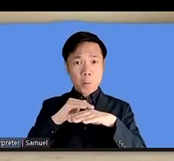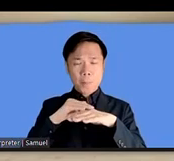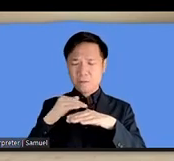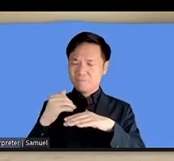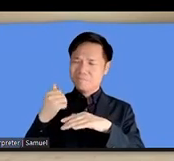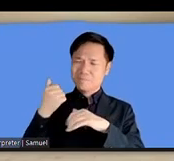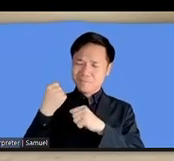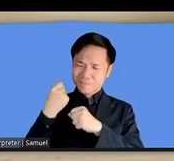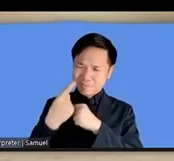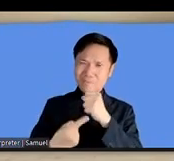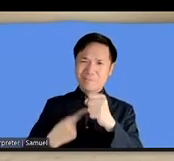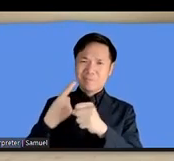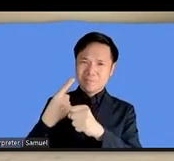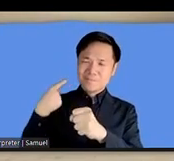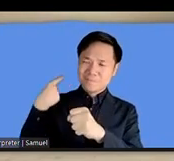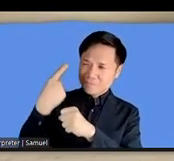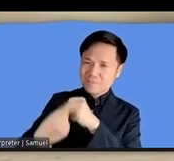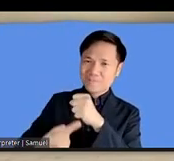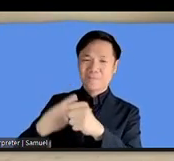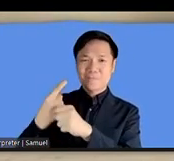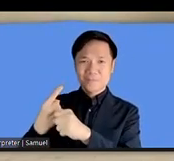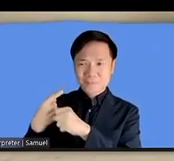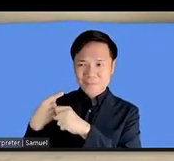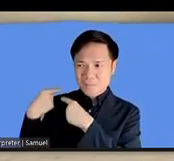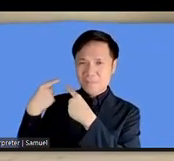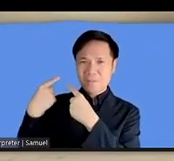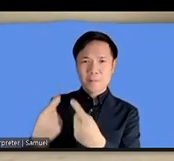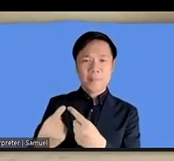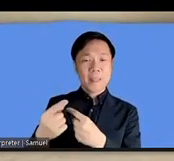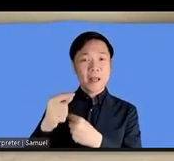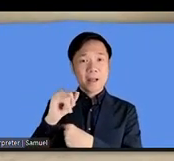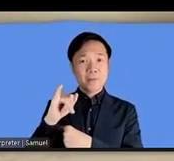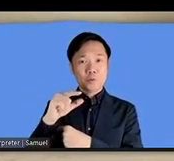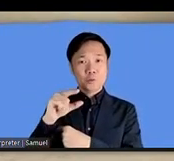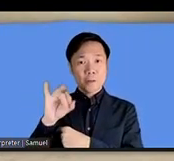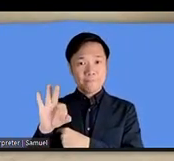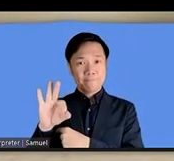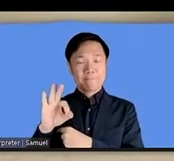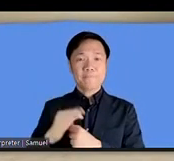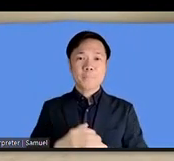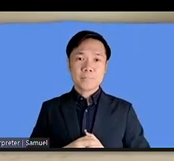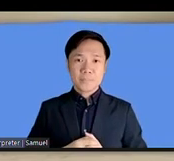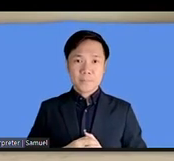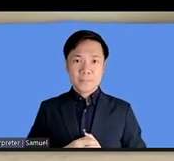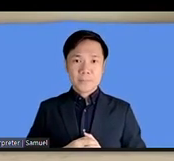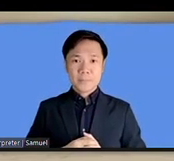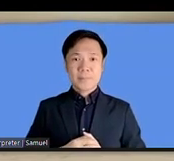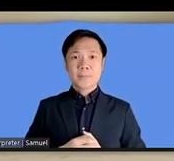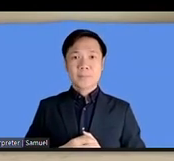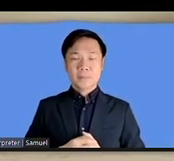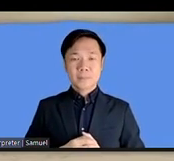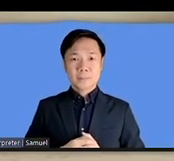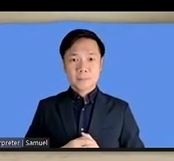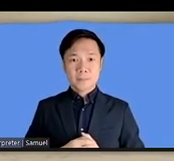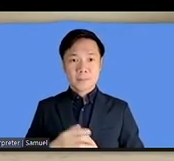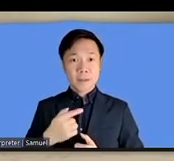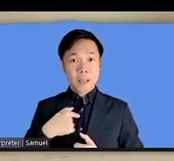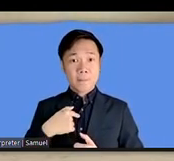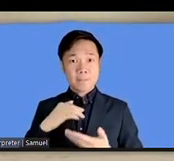year as we all have i think in regard to the igf and uh i'm someone with a cognitive disability